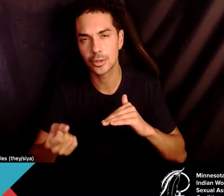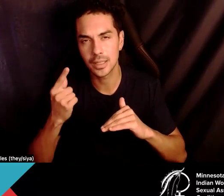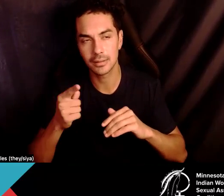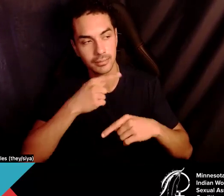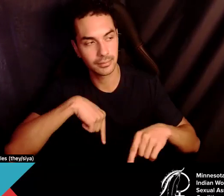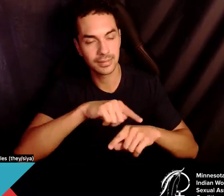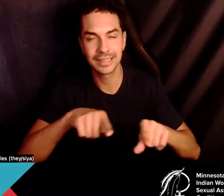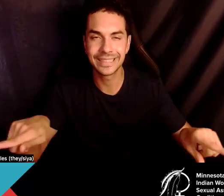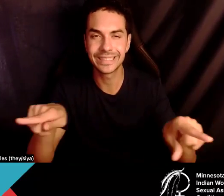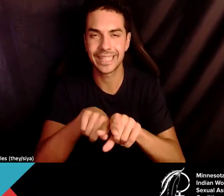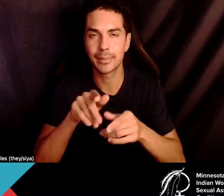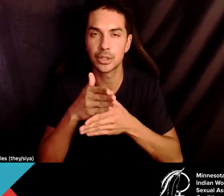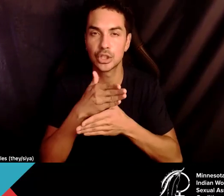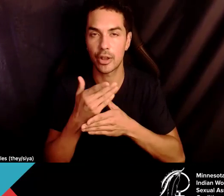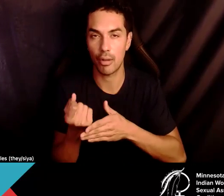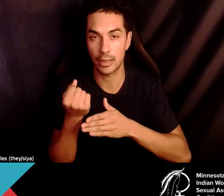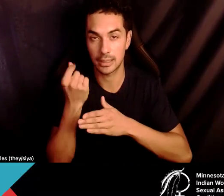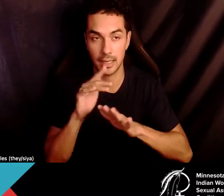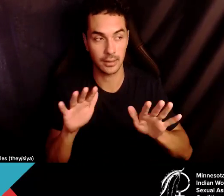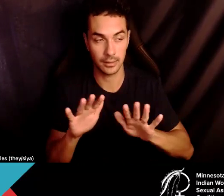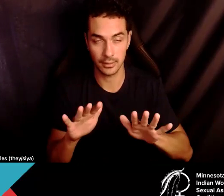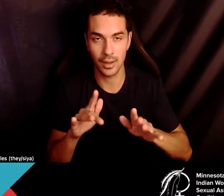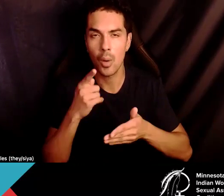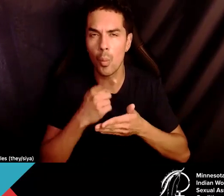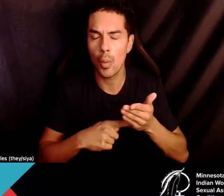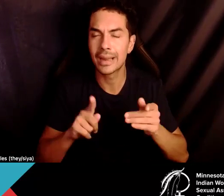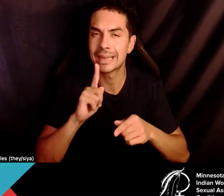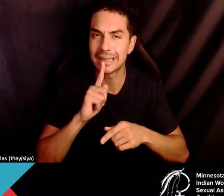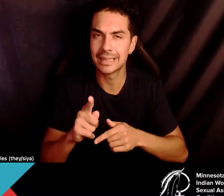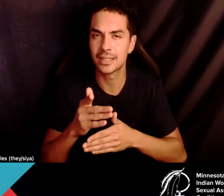same shared place today of what is evaluation?